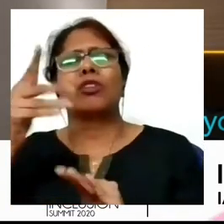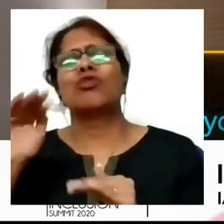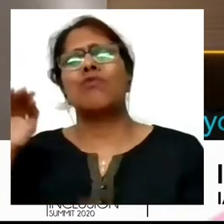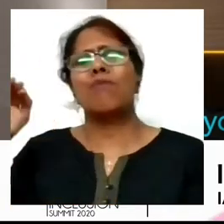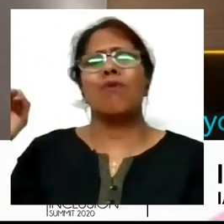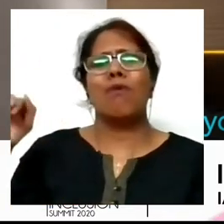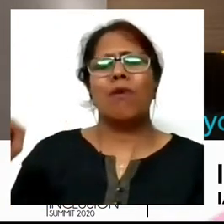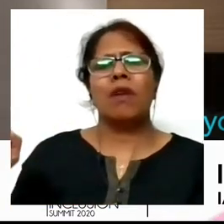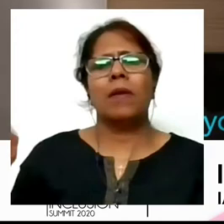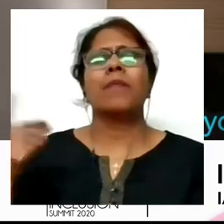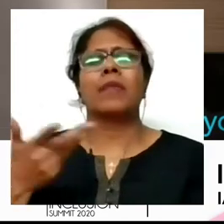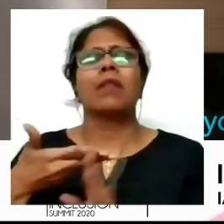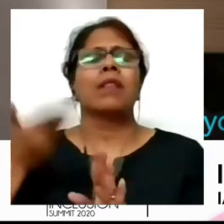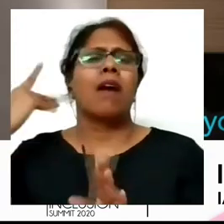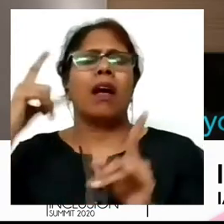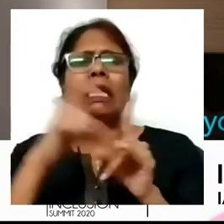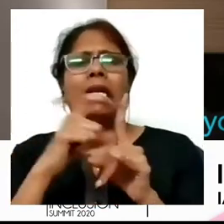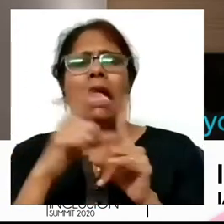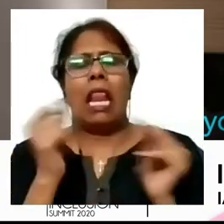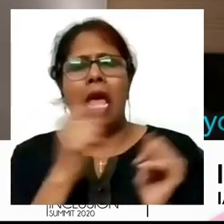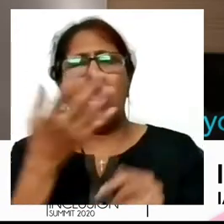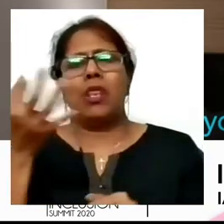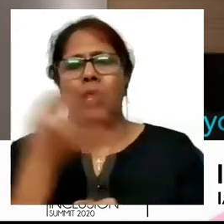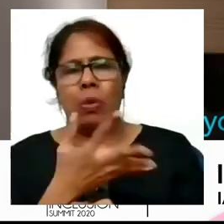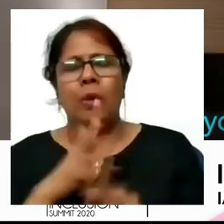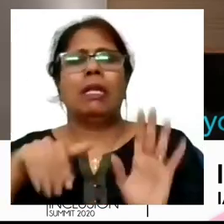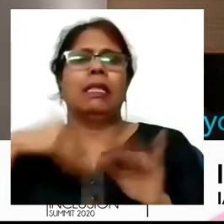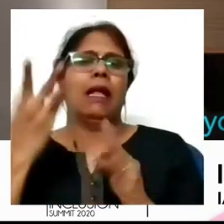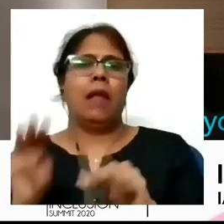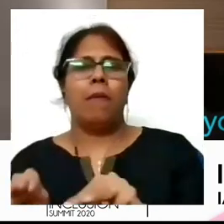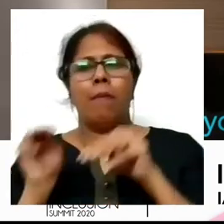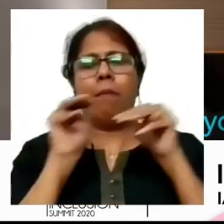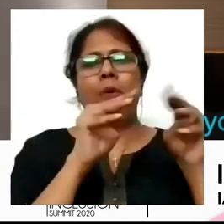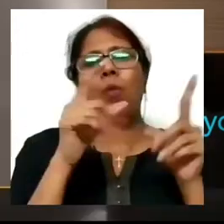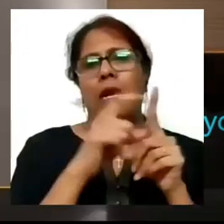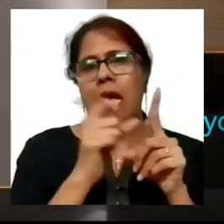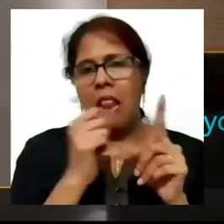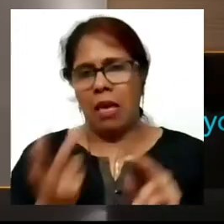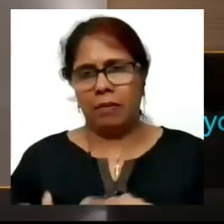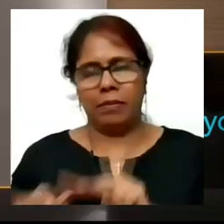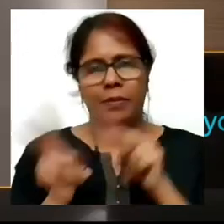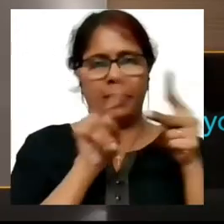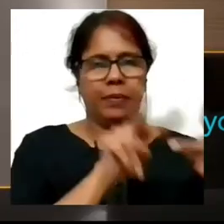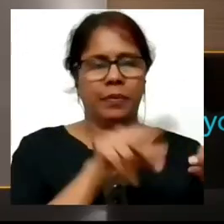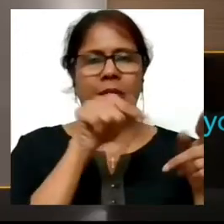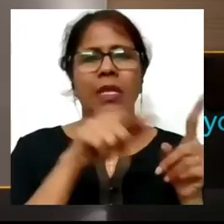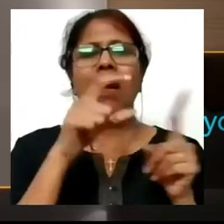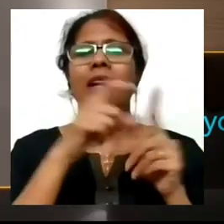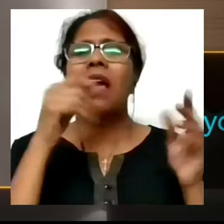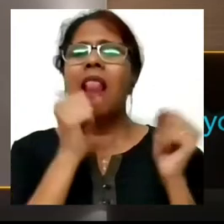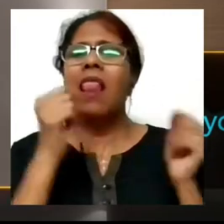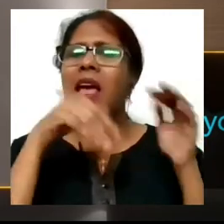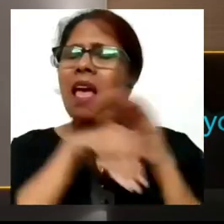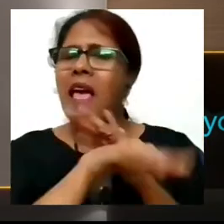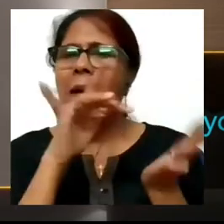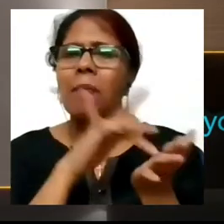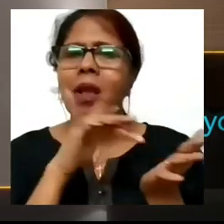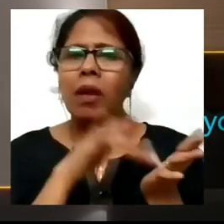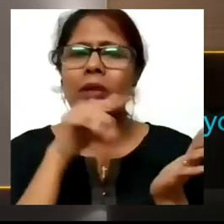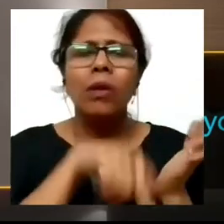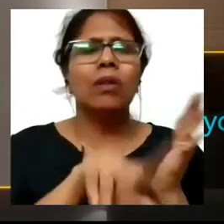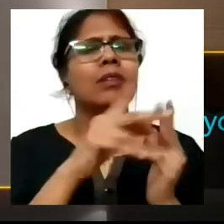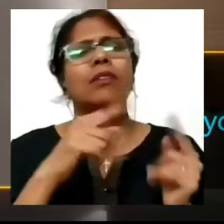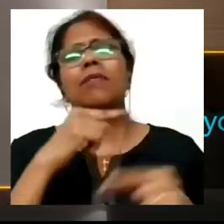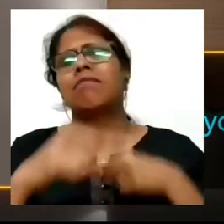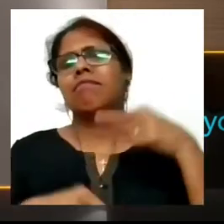relative to Delhi so I moved to Delhi somewhere in my teens and you know in Delhi I got used to the regular